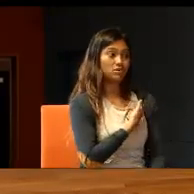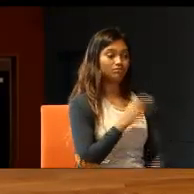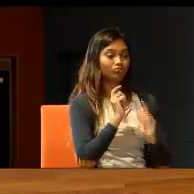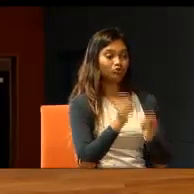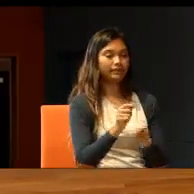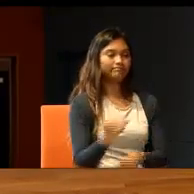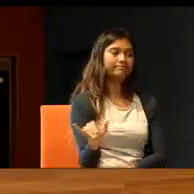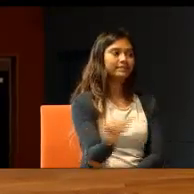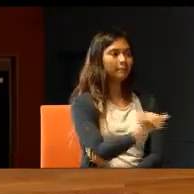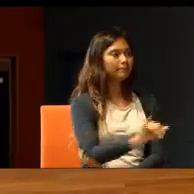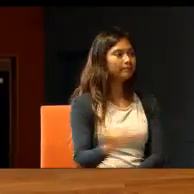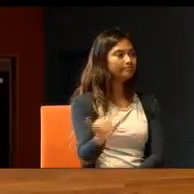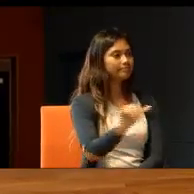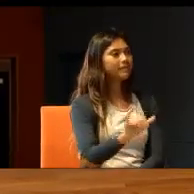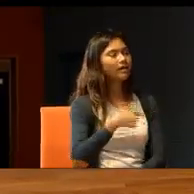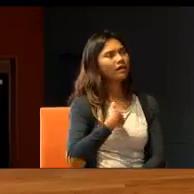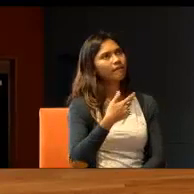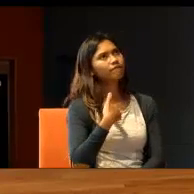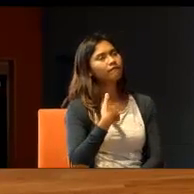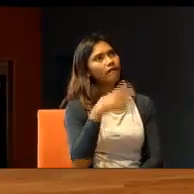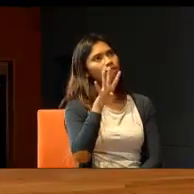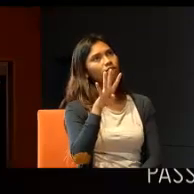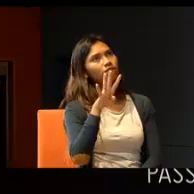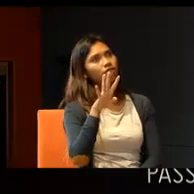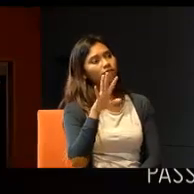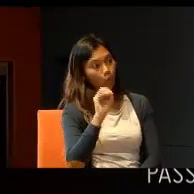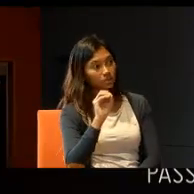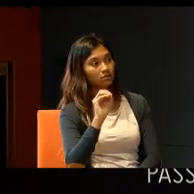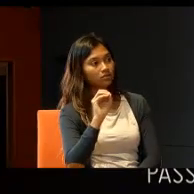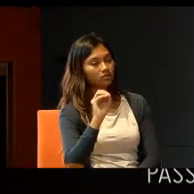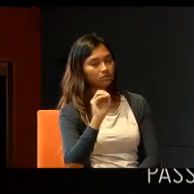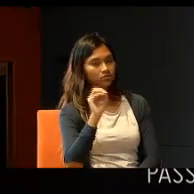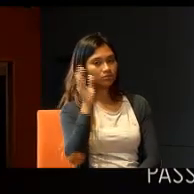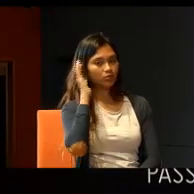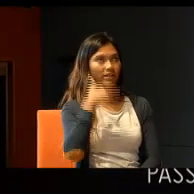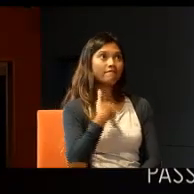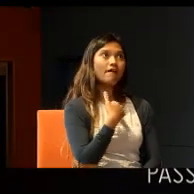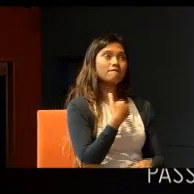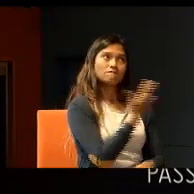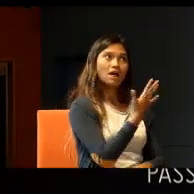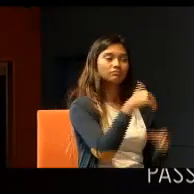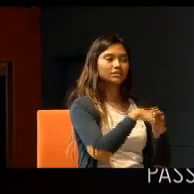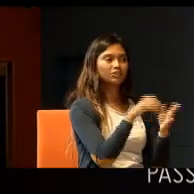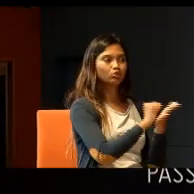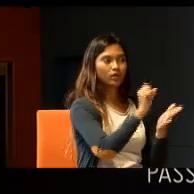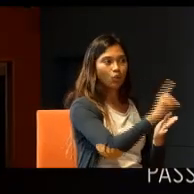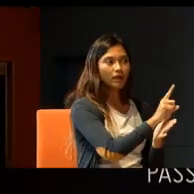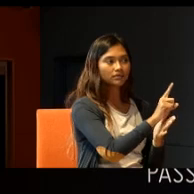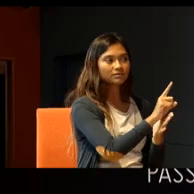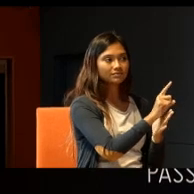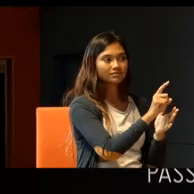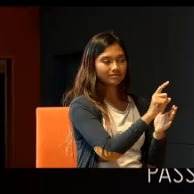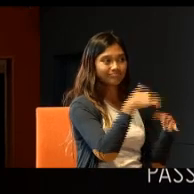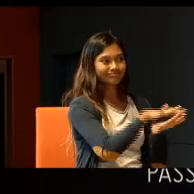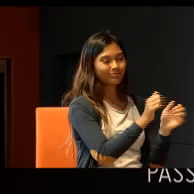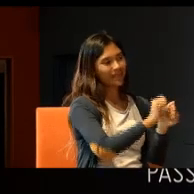one of those. So, see, of 40, I would have, five, attending Sec 1, together, with my normal